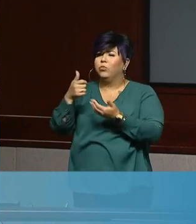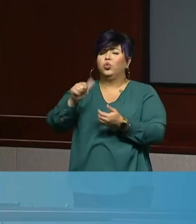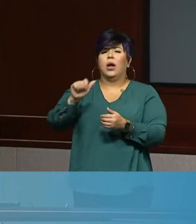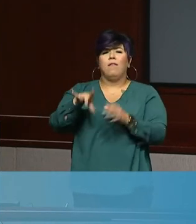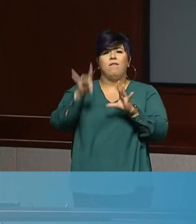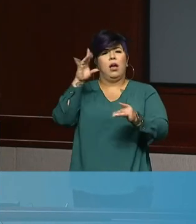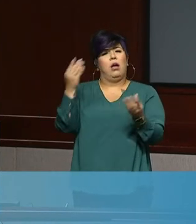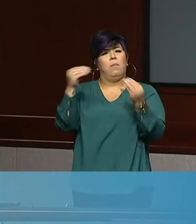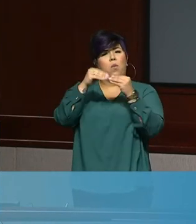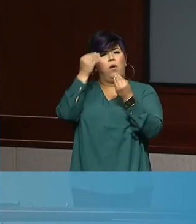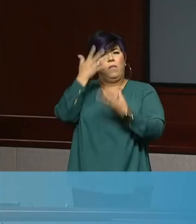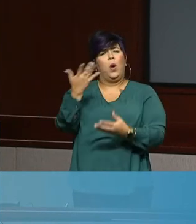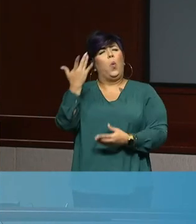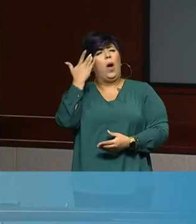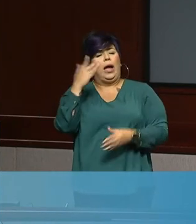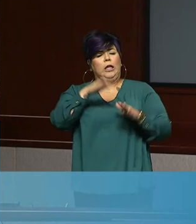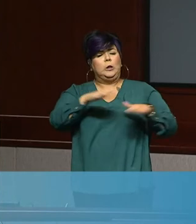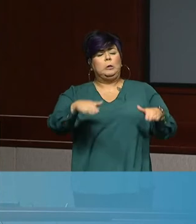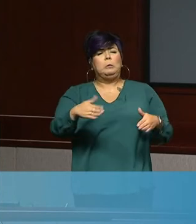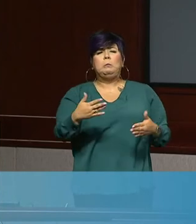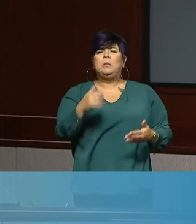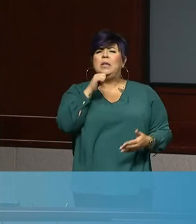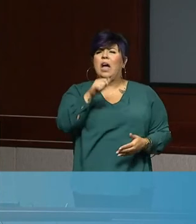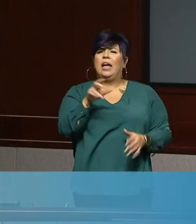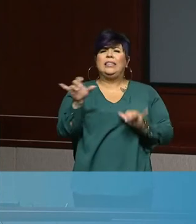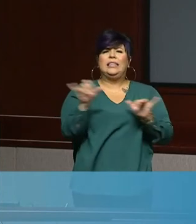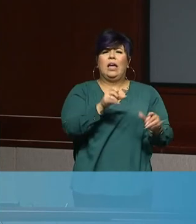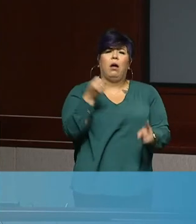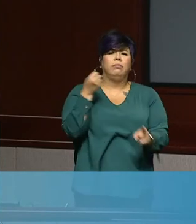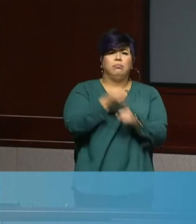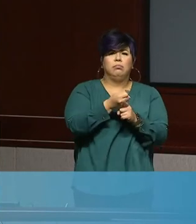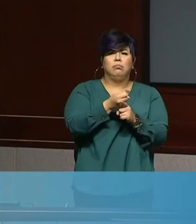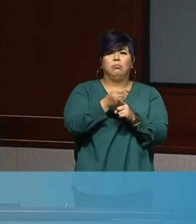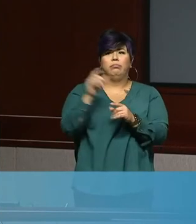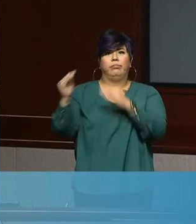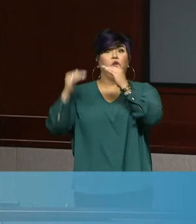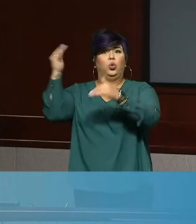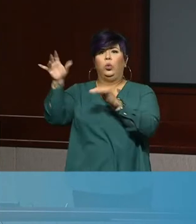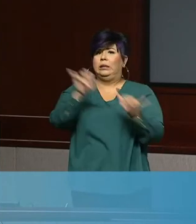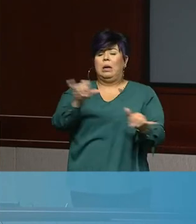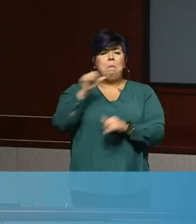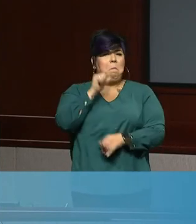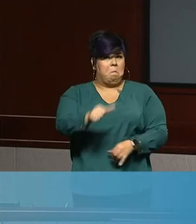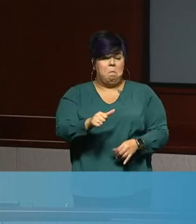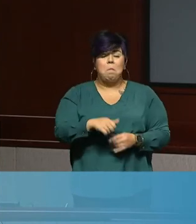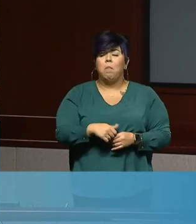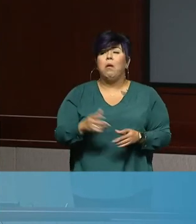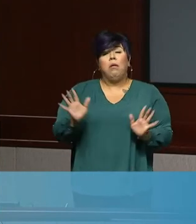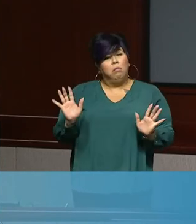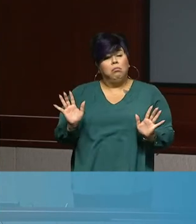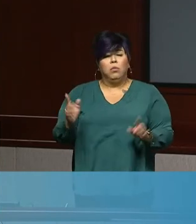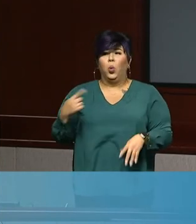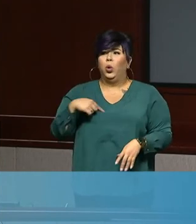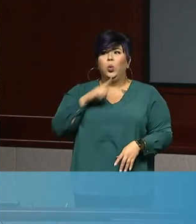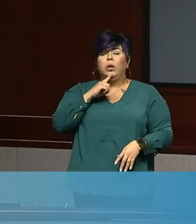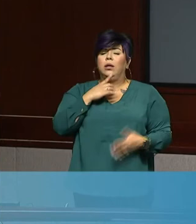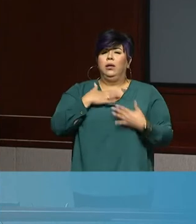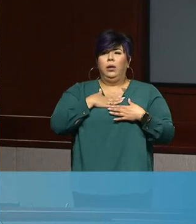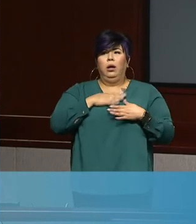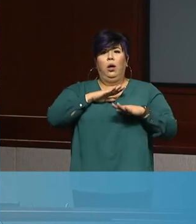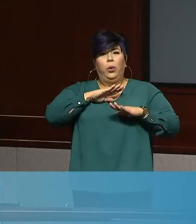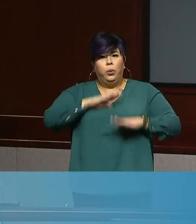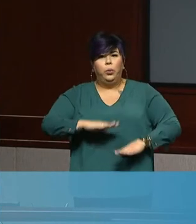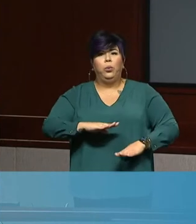internationally about why kids may not seem as affected by COVID-19. Um, but you know, we are grateful that there hasn't been,